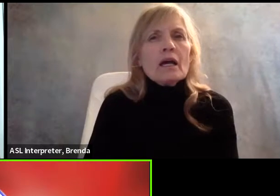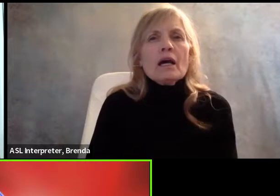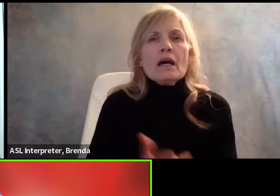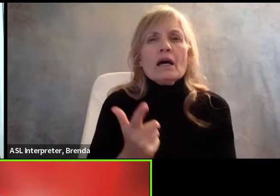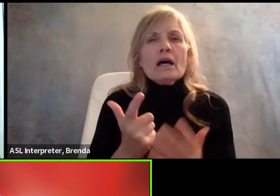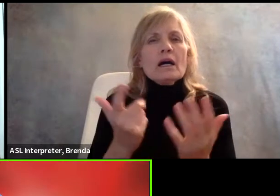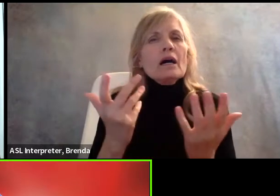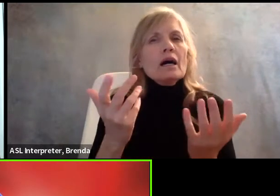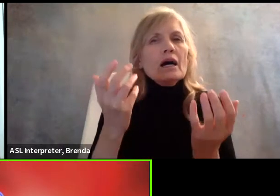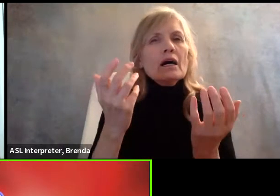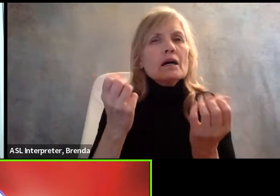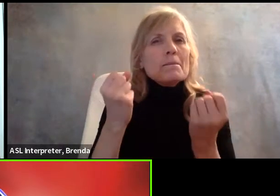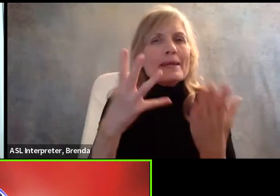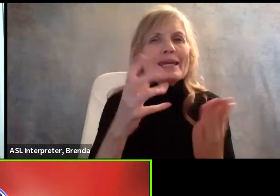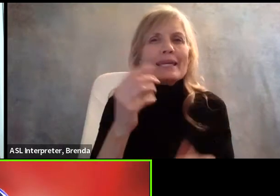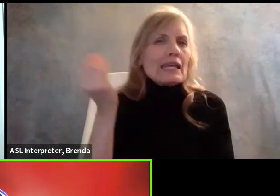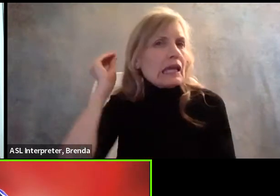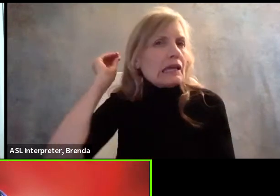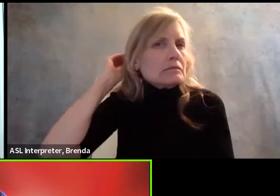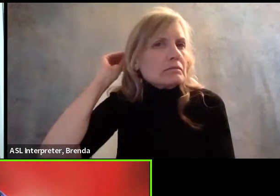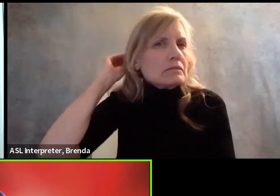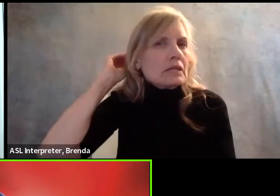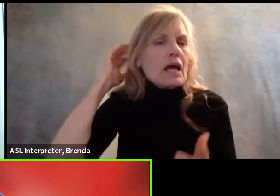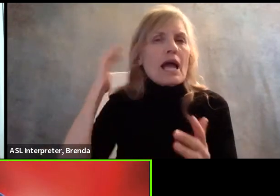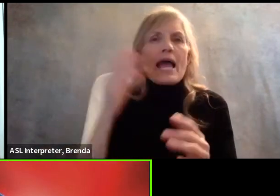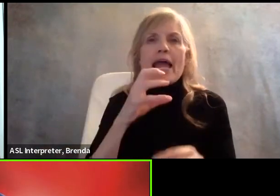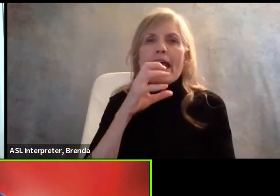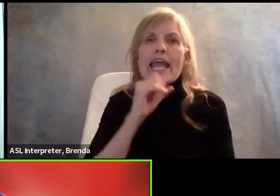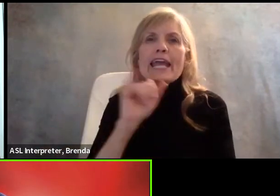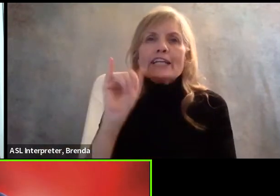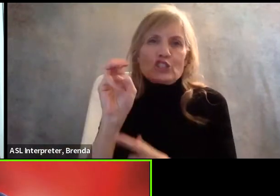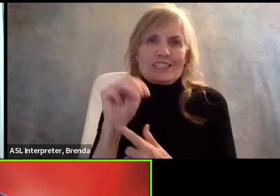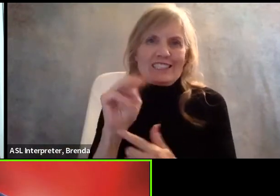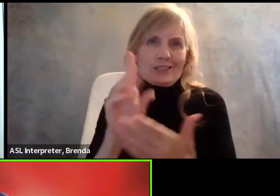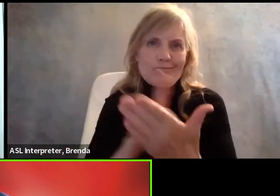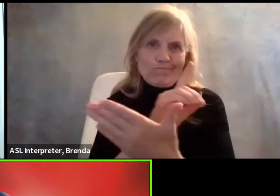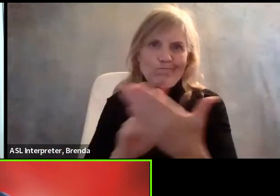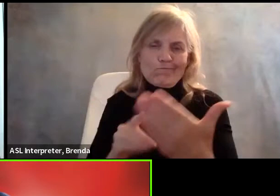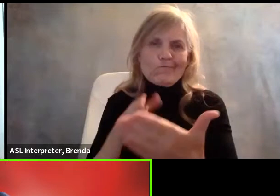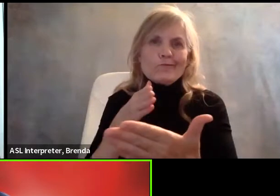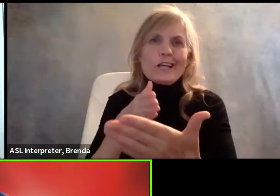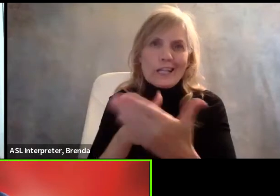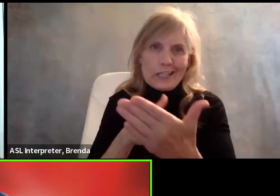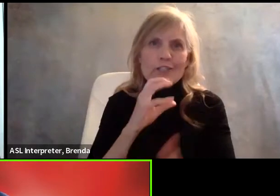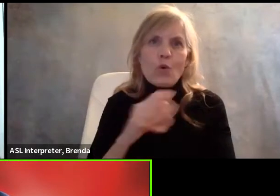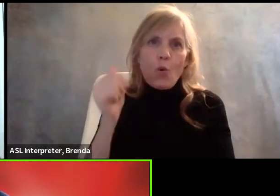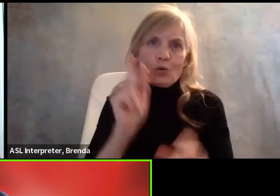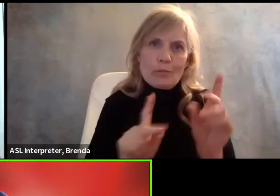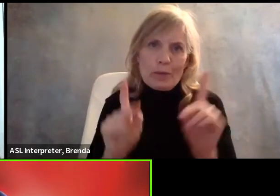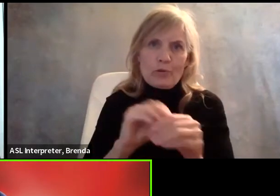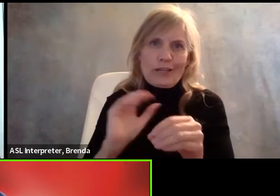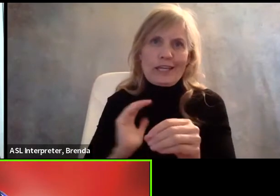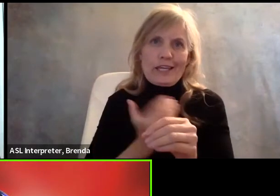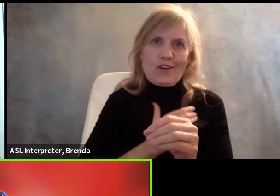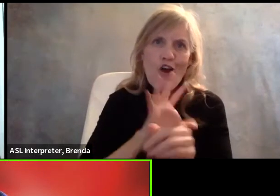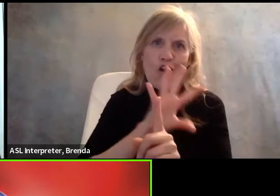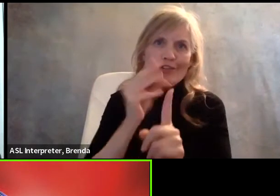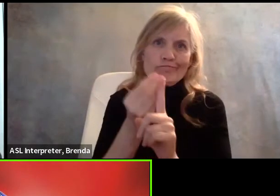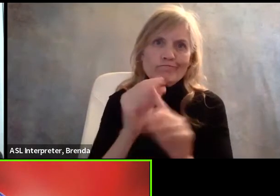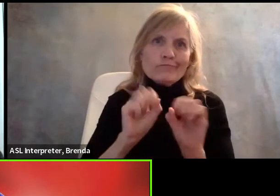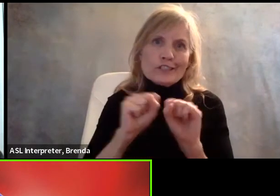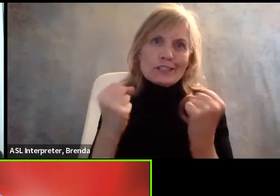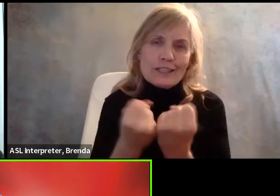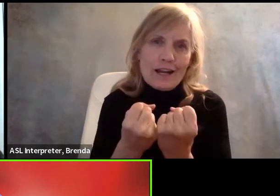there's unconscious ageism that sort of is in our culture that is pervasive. And it's something that we